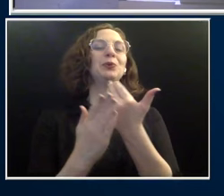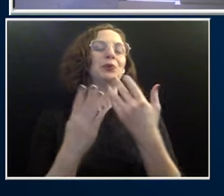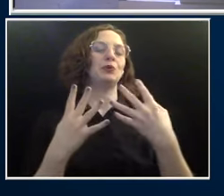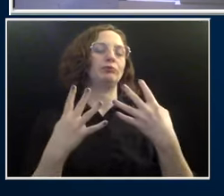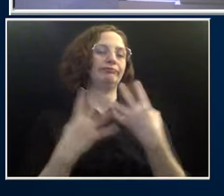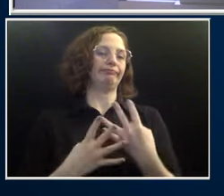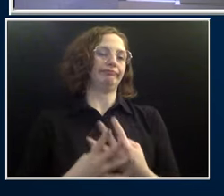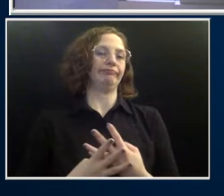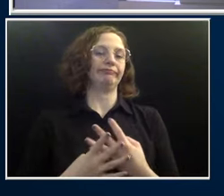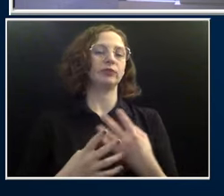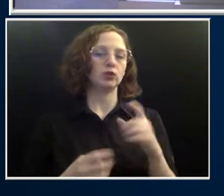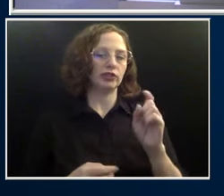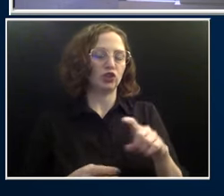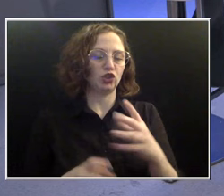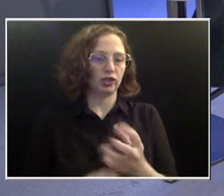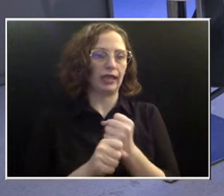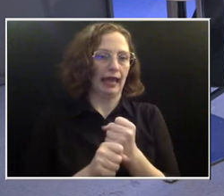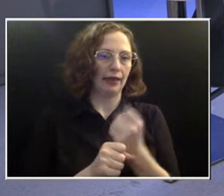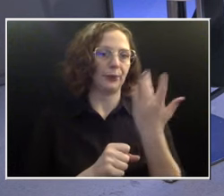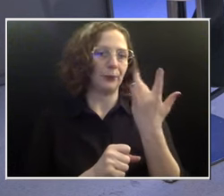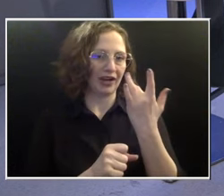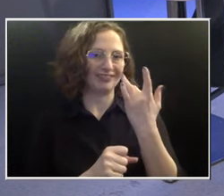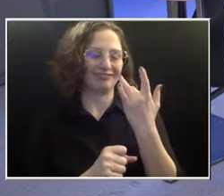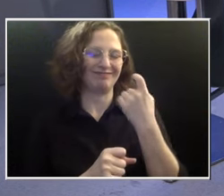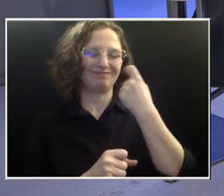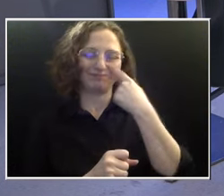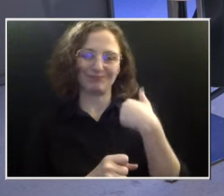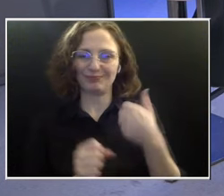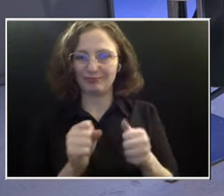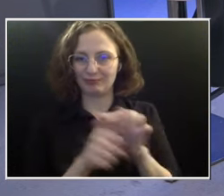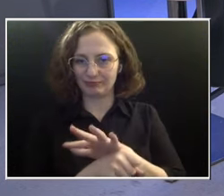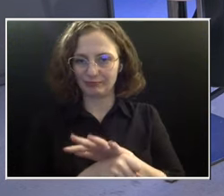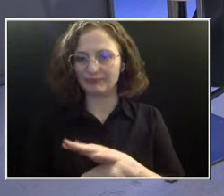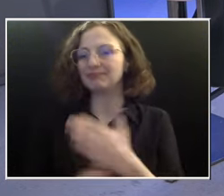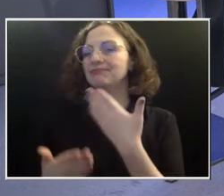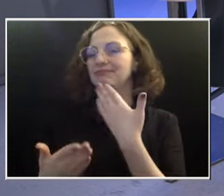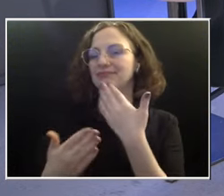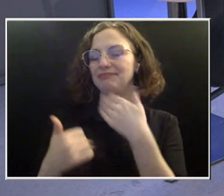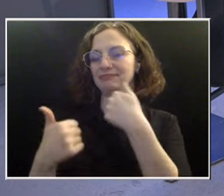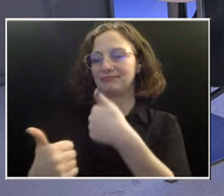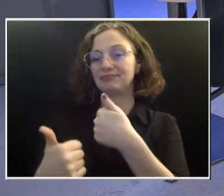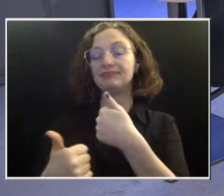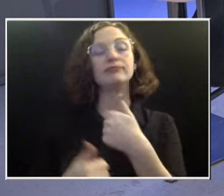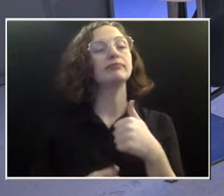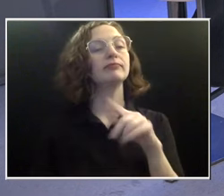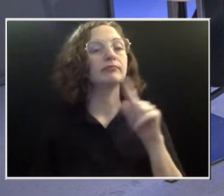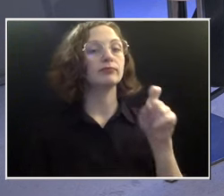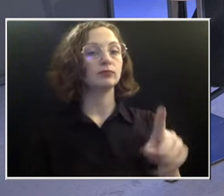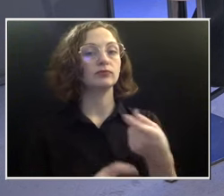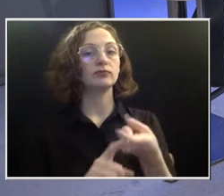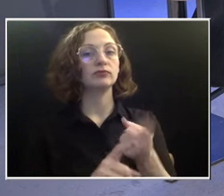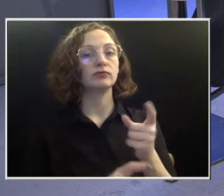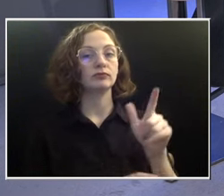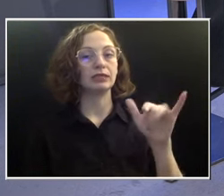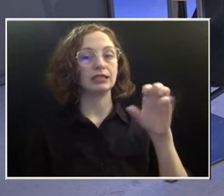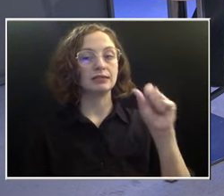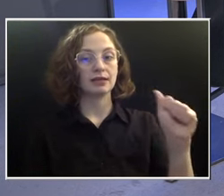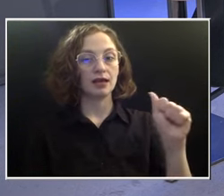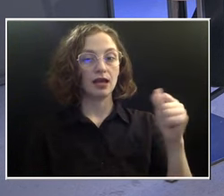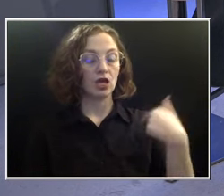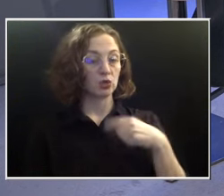All right. Thanks so much. All right. So a question from Lisa, Dr. Jewell, are rates of cervical cancer declining? What do we know?